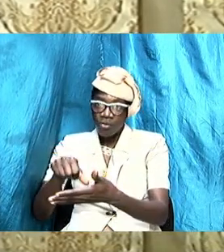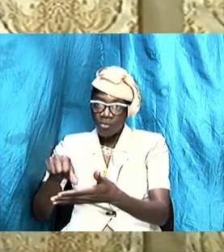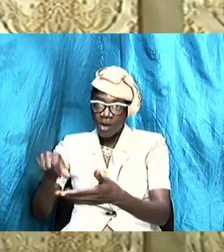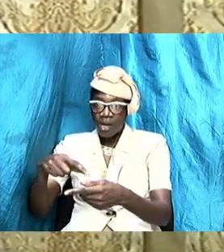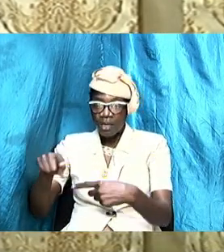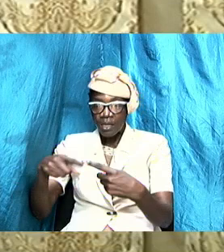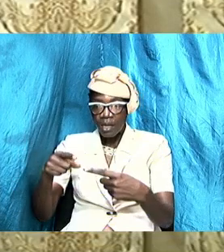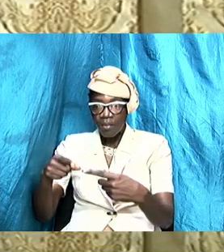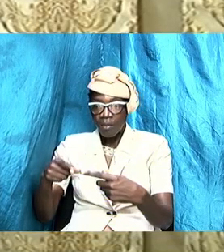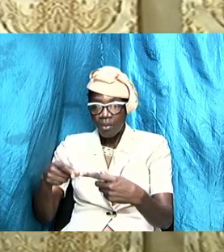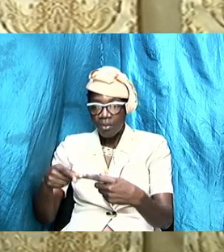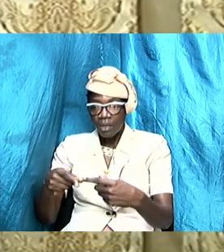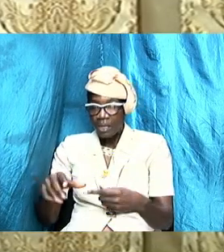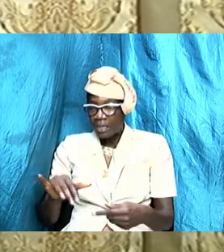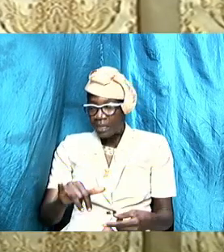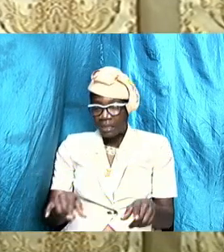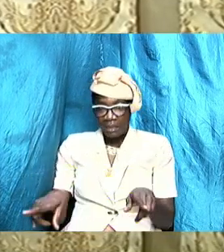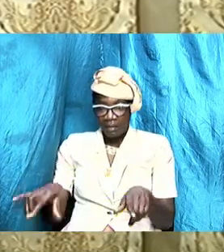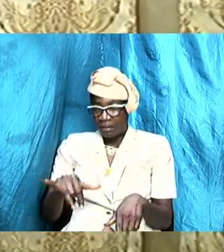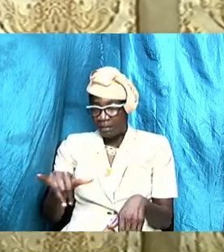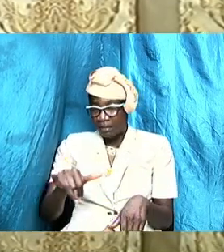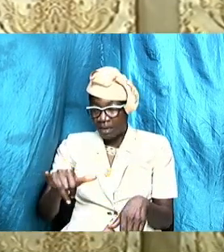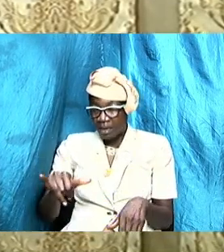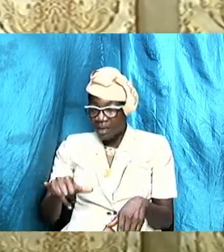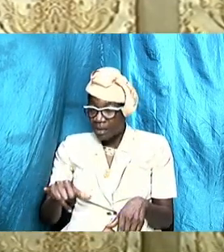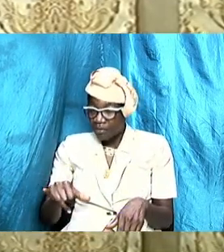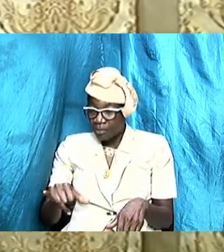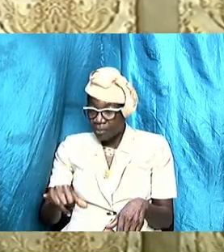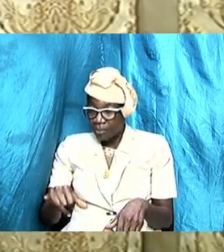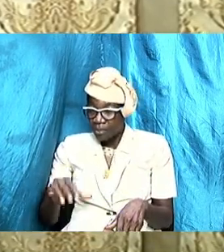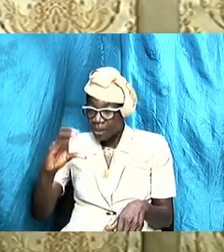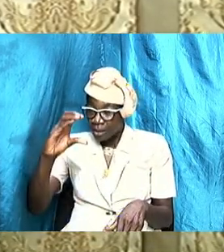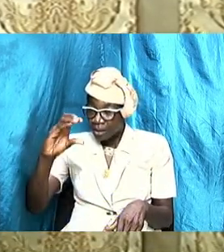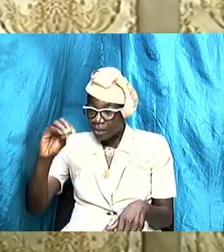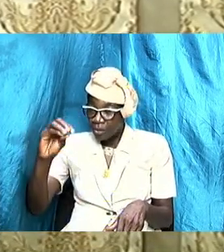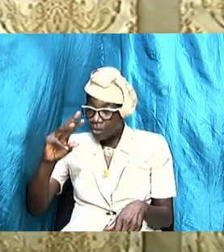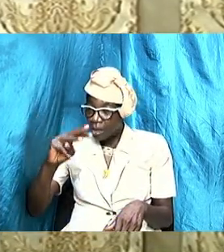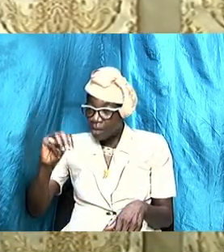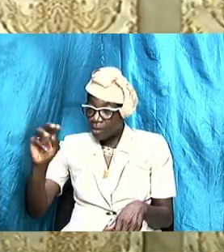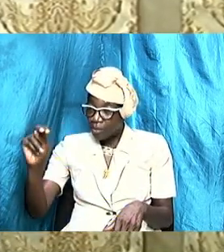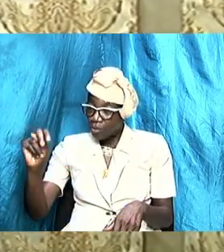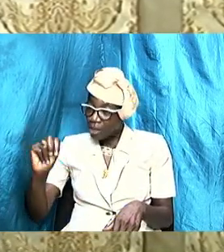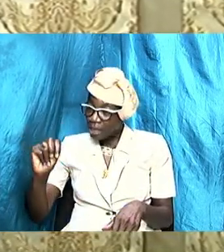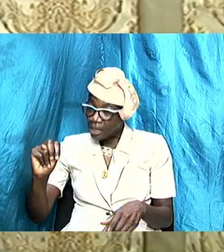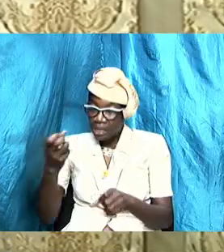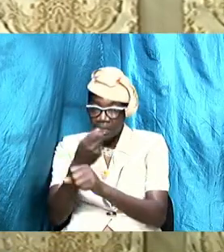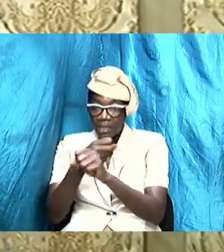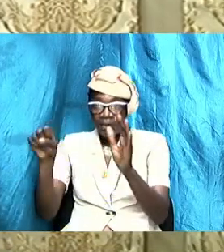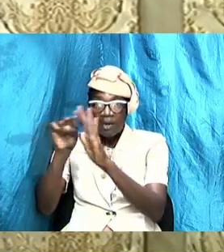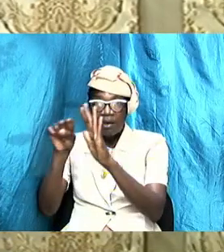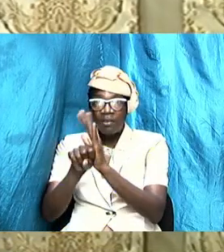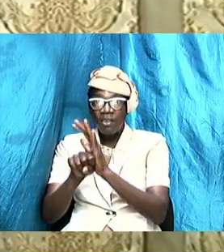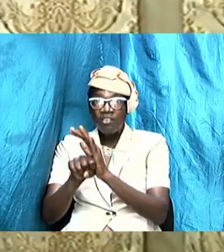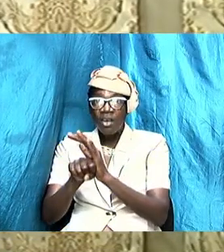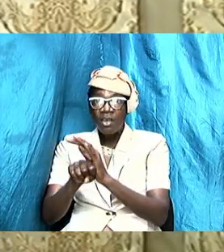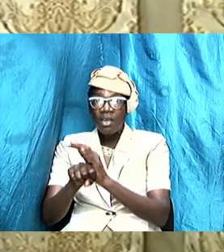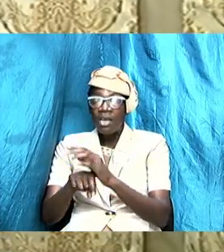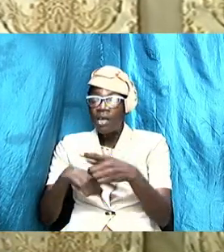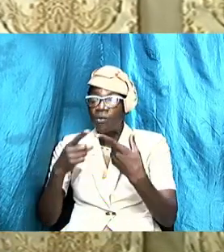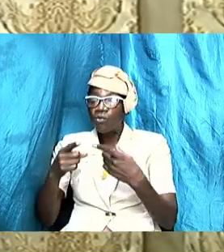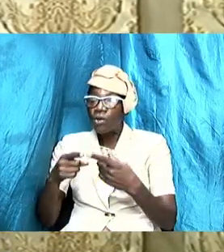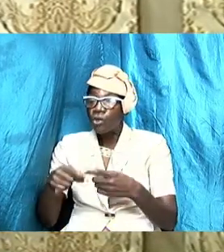salvation. Yes? And somehow he was going to outline some things as it related